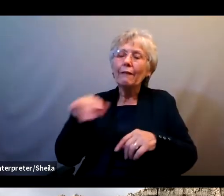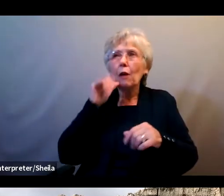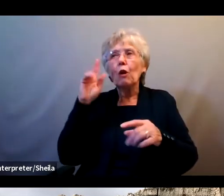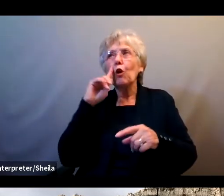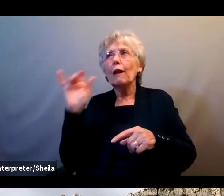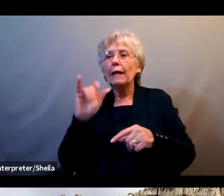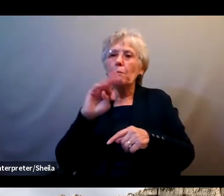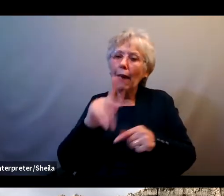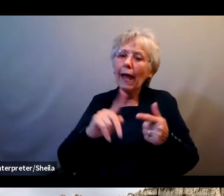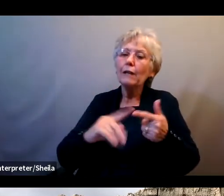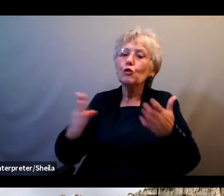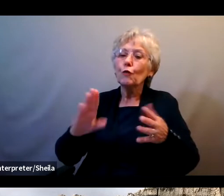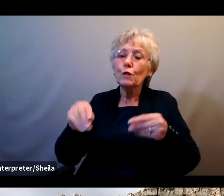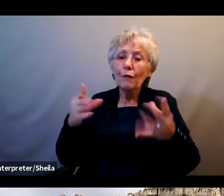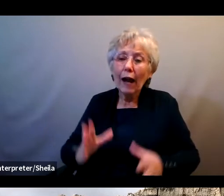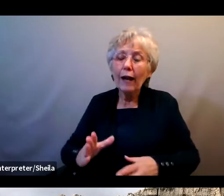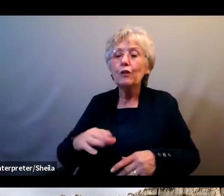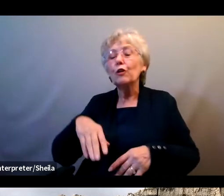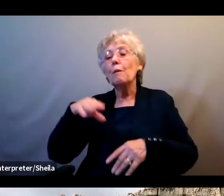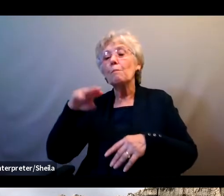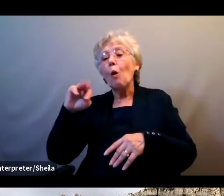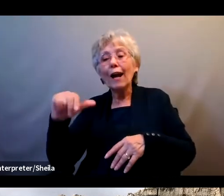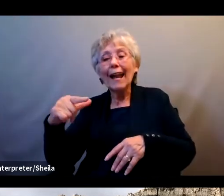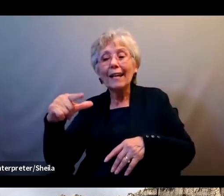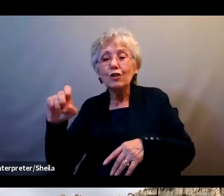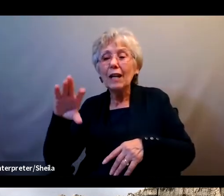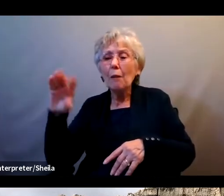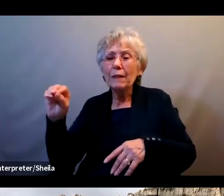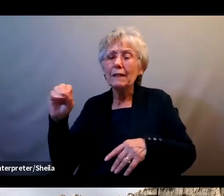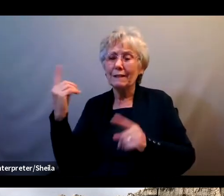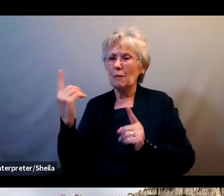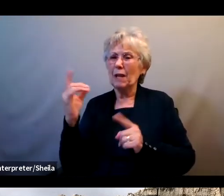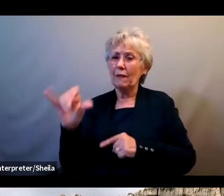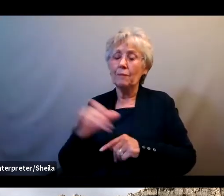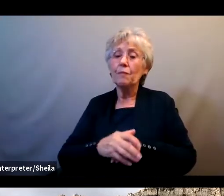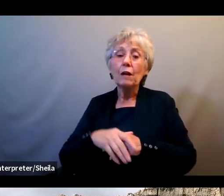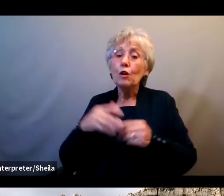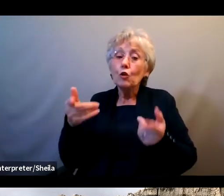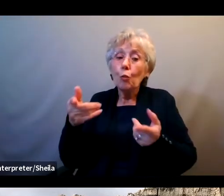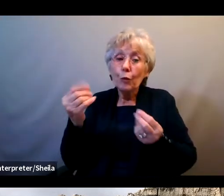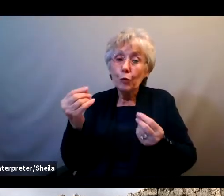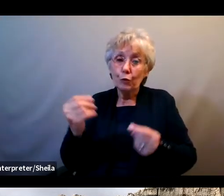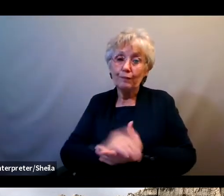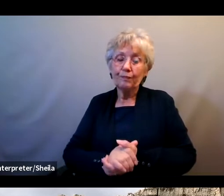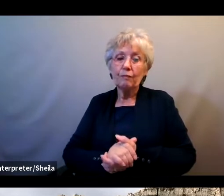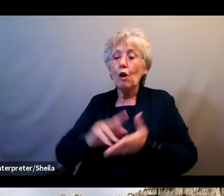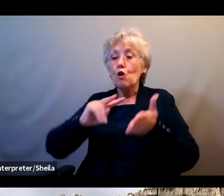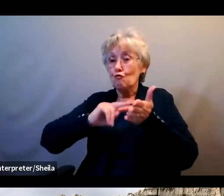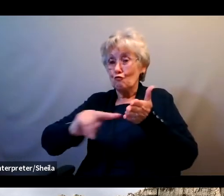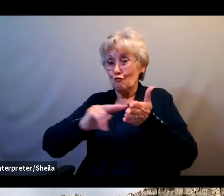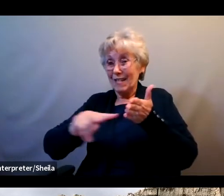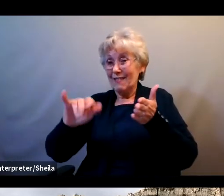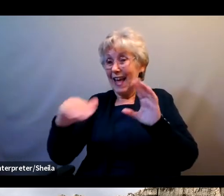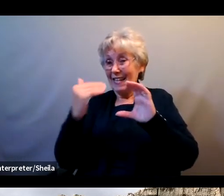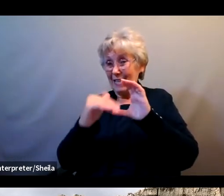bank or a mortgage company. So here's what you can do. Read the email carefully